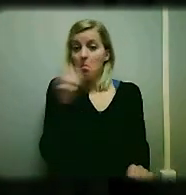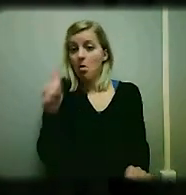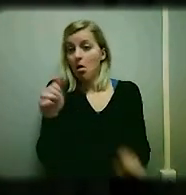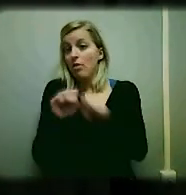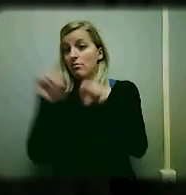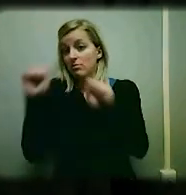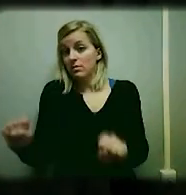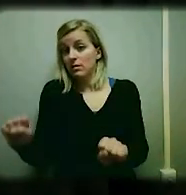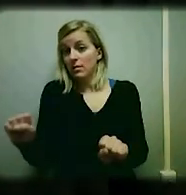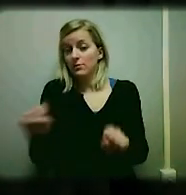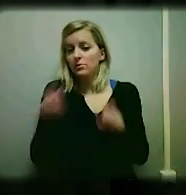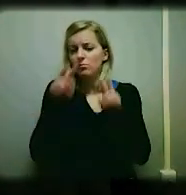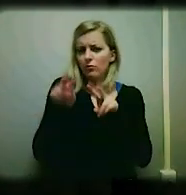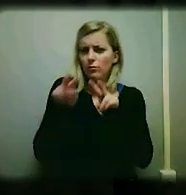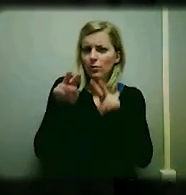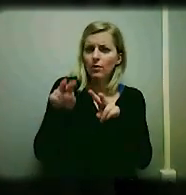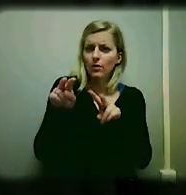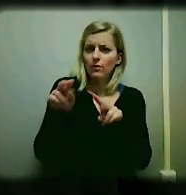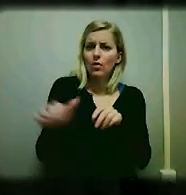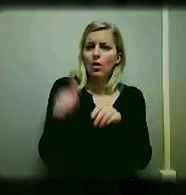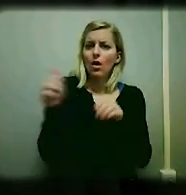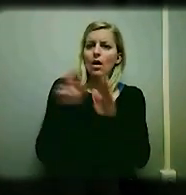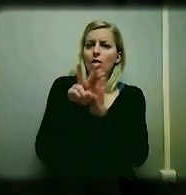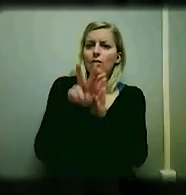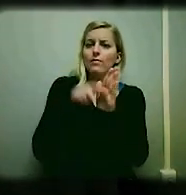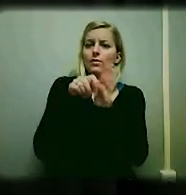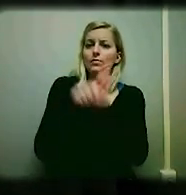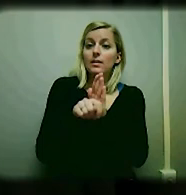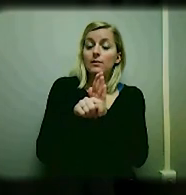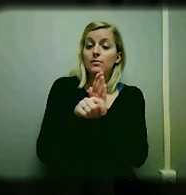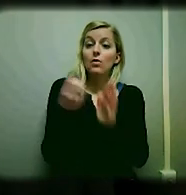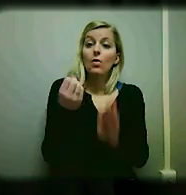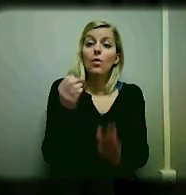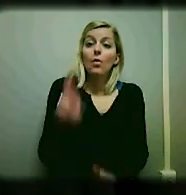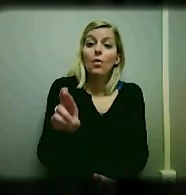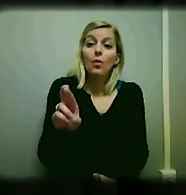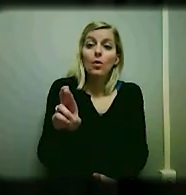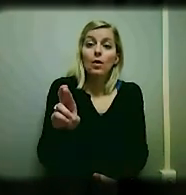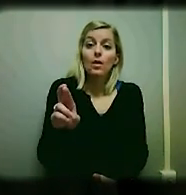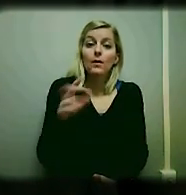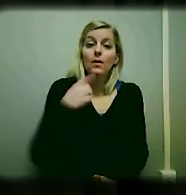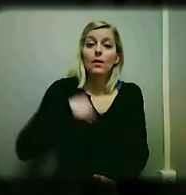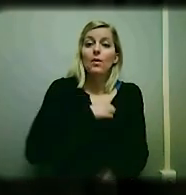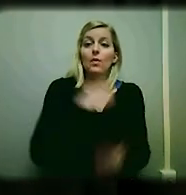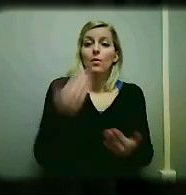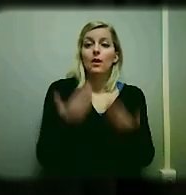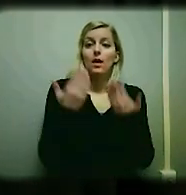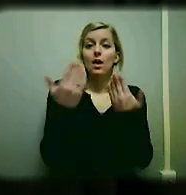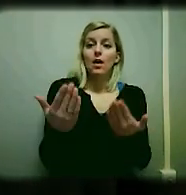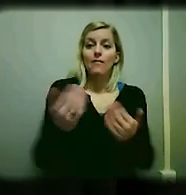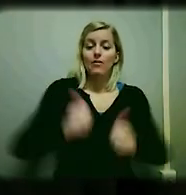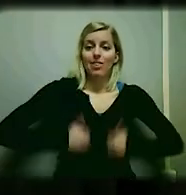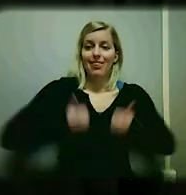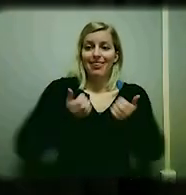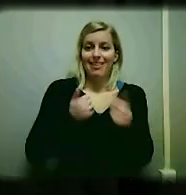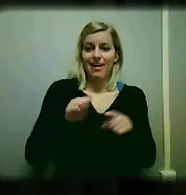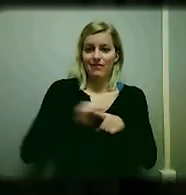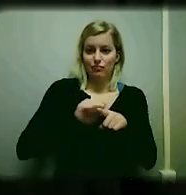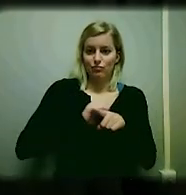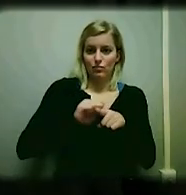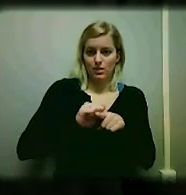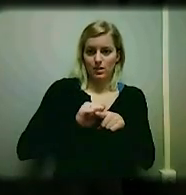applications, be sure to view our other videos, or we offer live personal training on DigiWave applications using video conferencing.